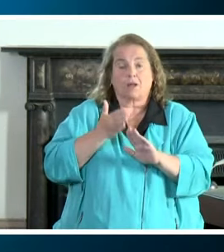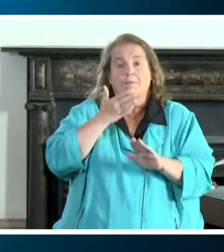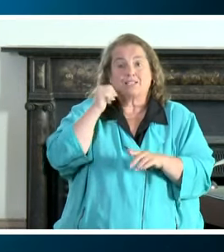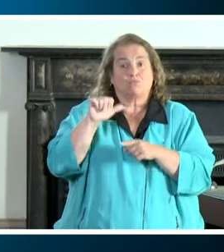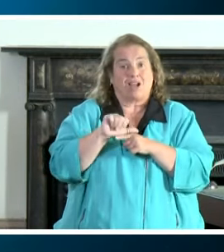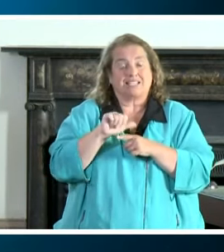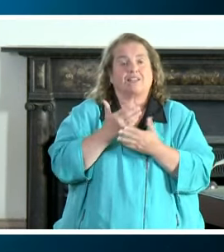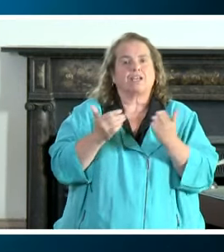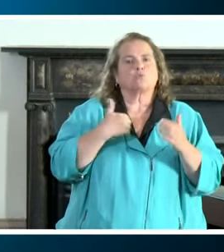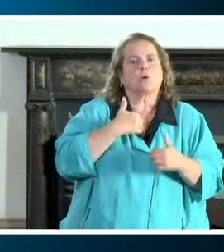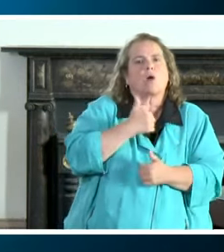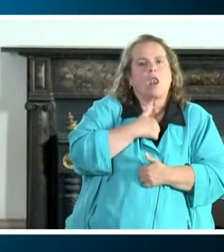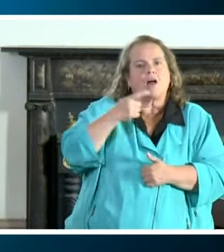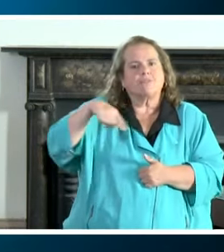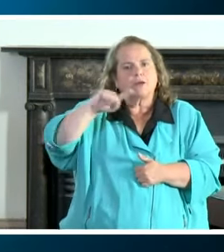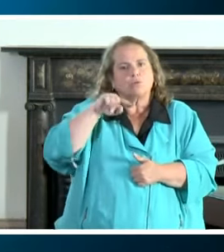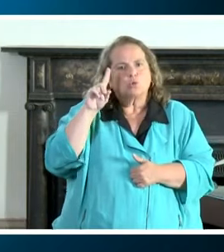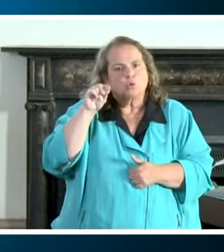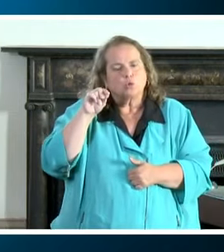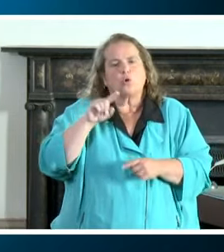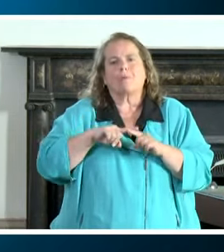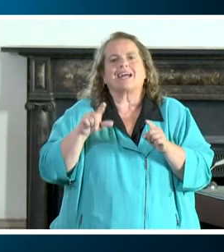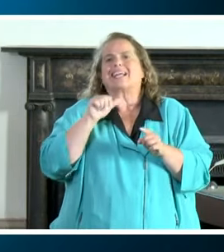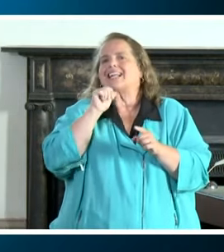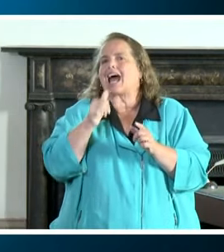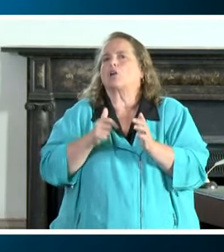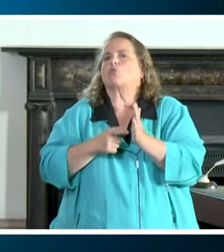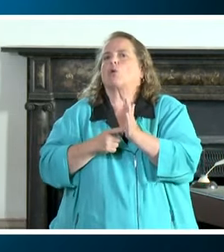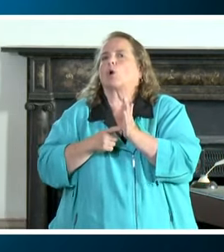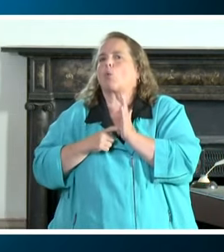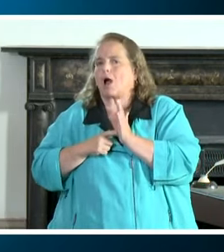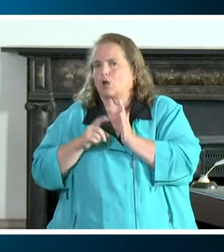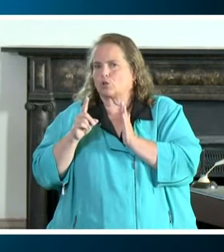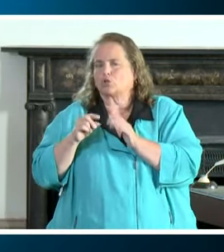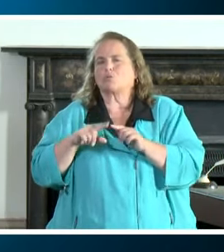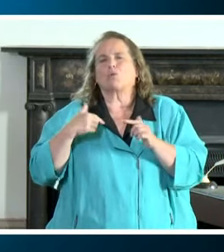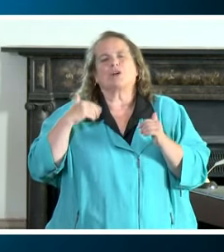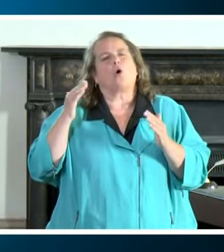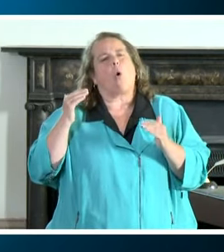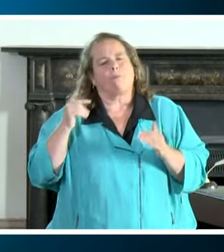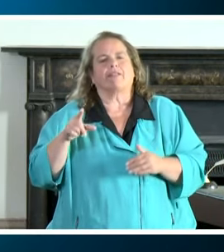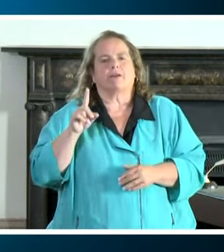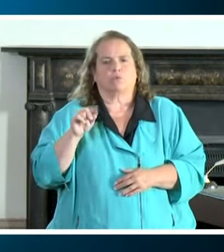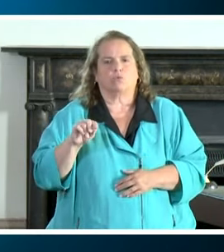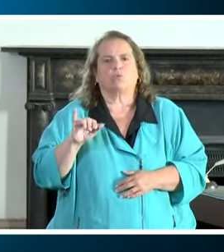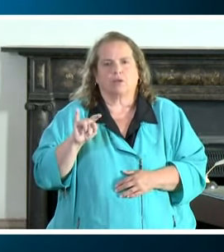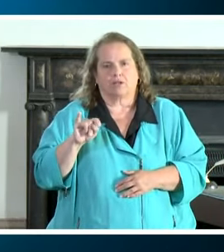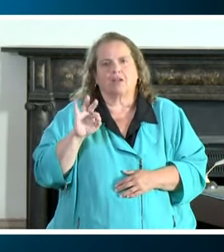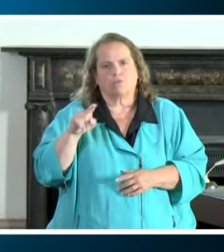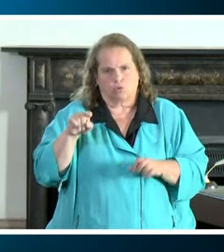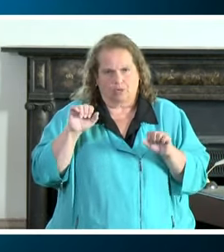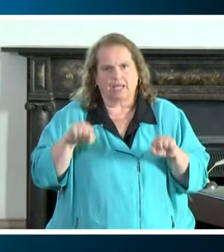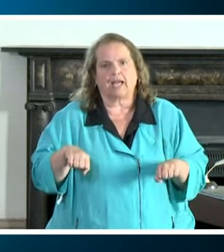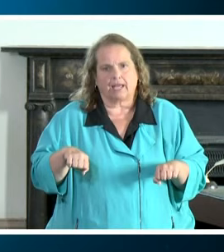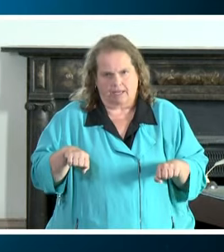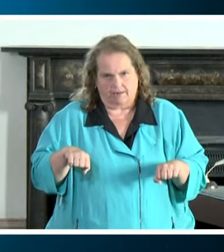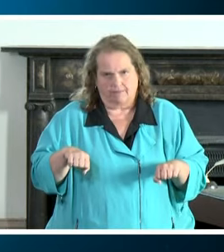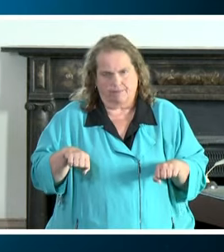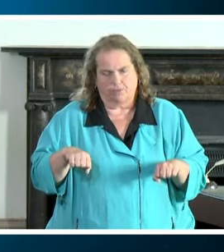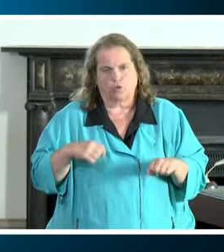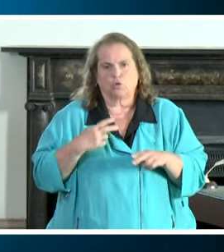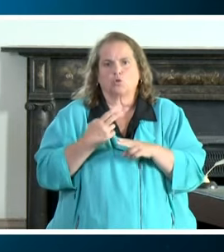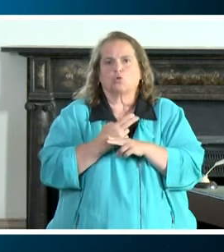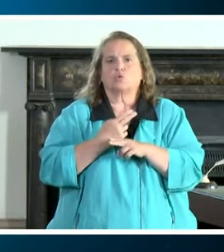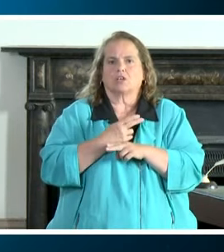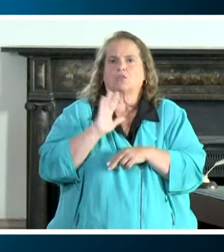to see them do they will not be required to do but we hope that they do so if they are able to do so do so using